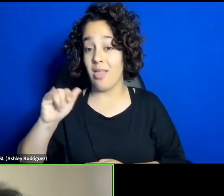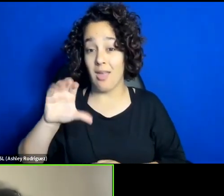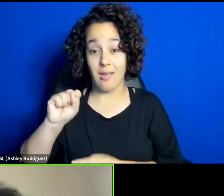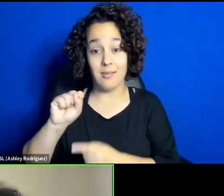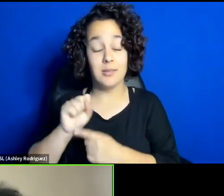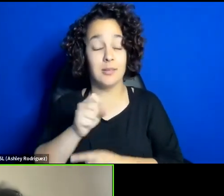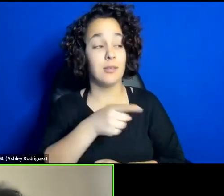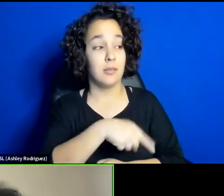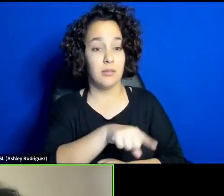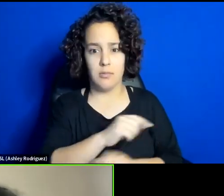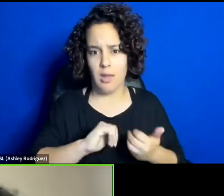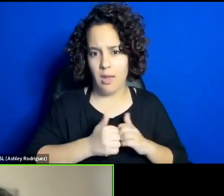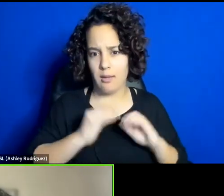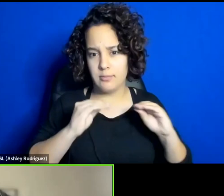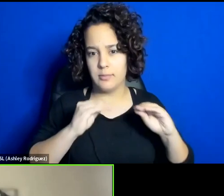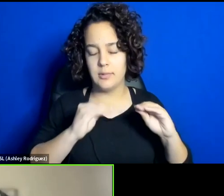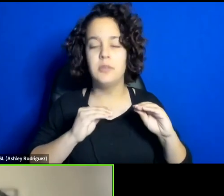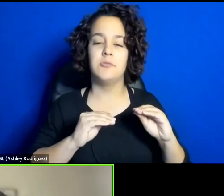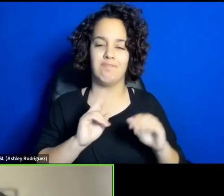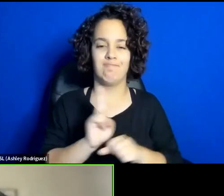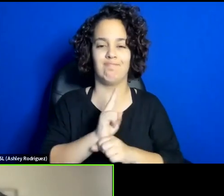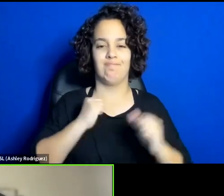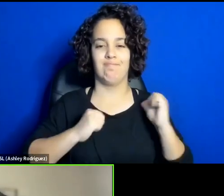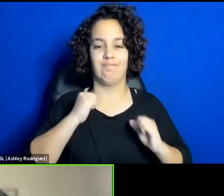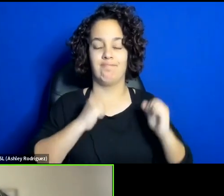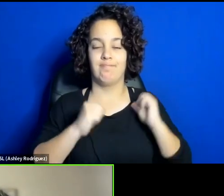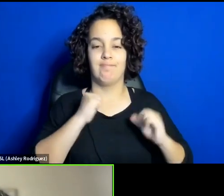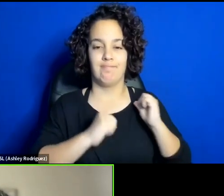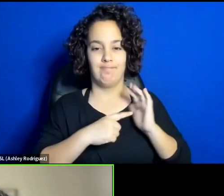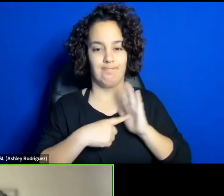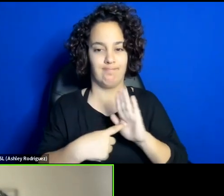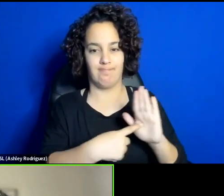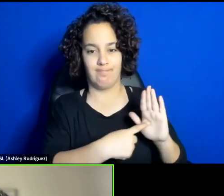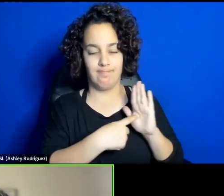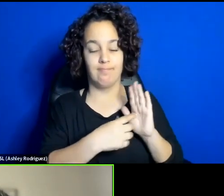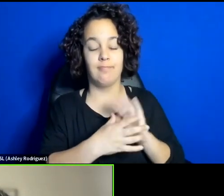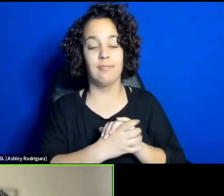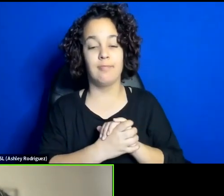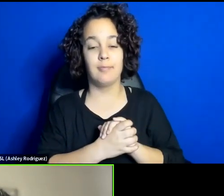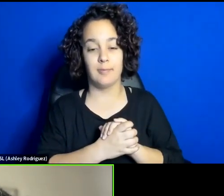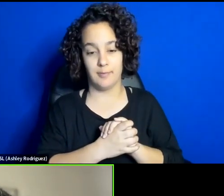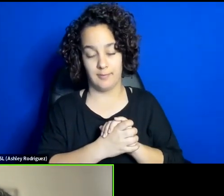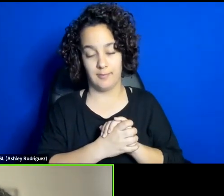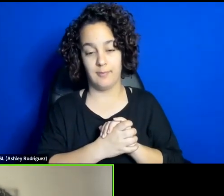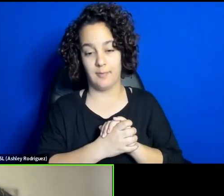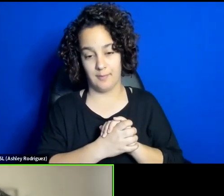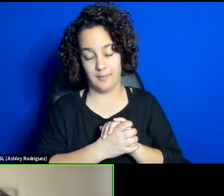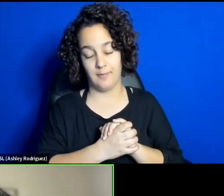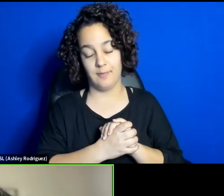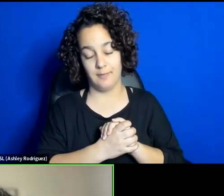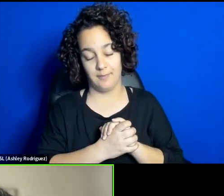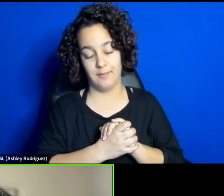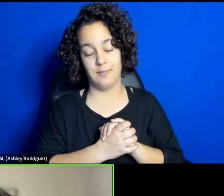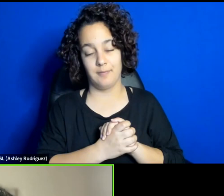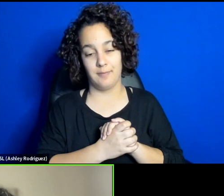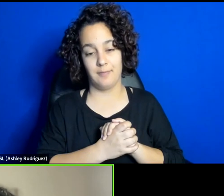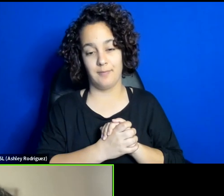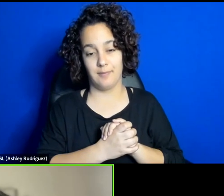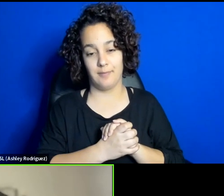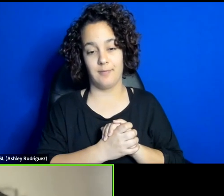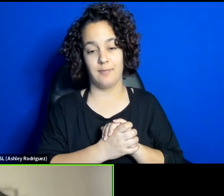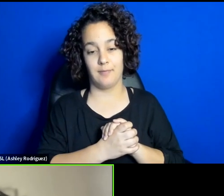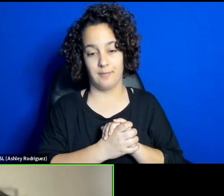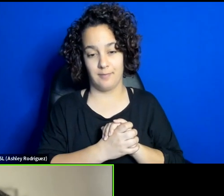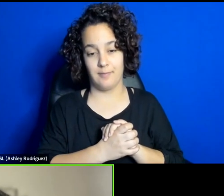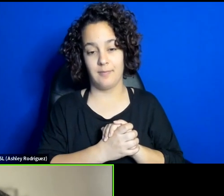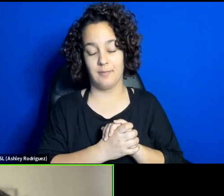happened, and although any kind of state, through our history of modern theatre, wanted to affect